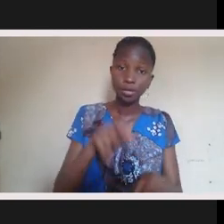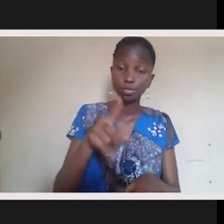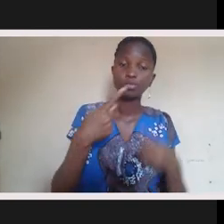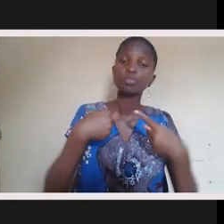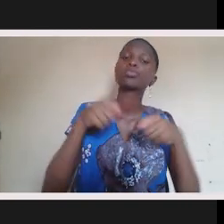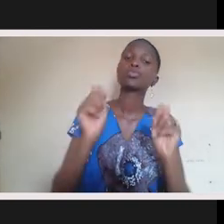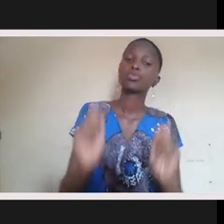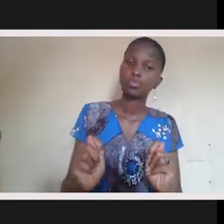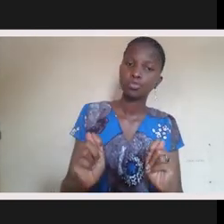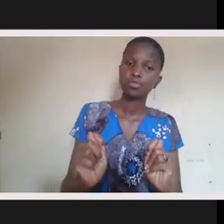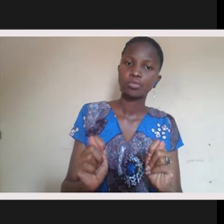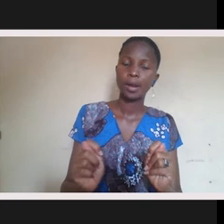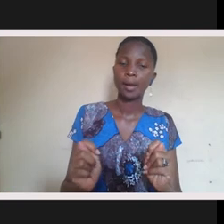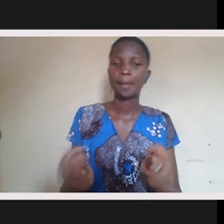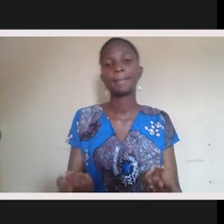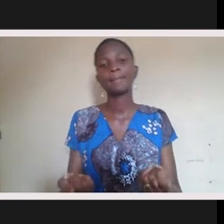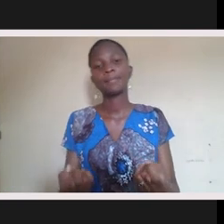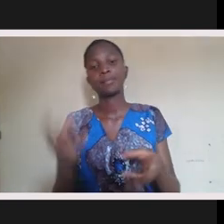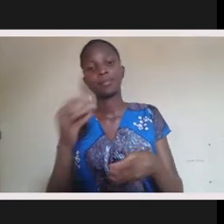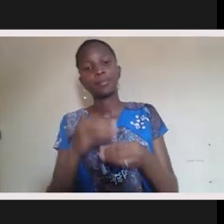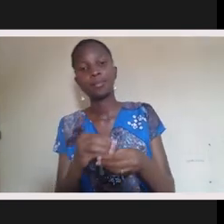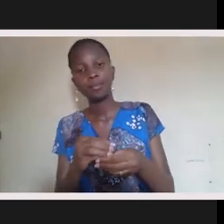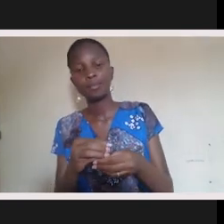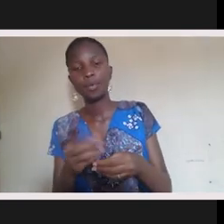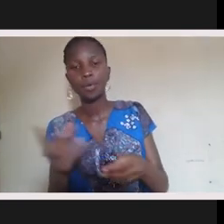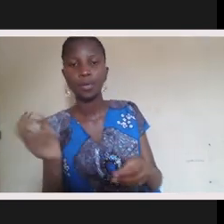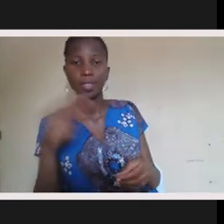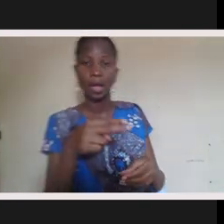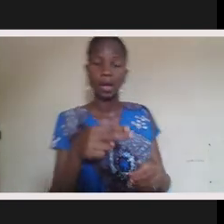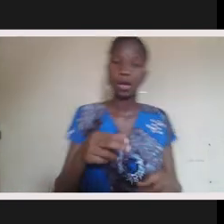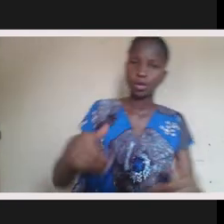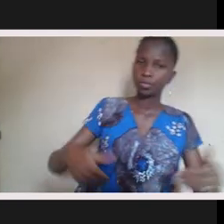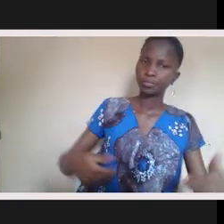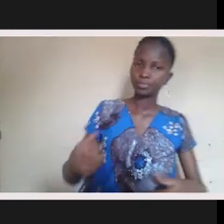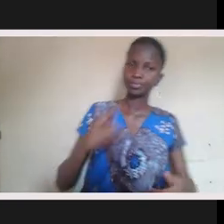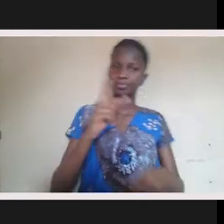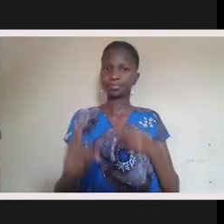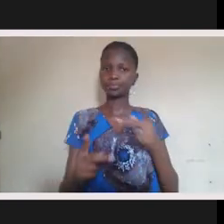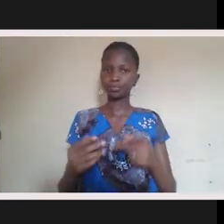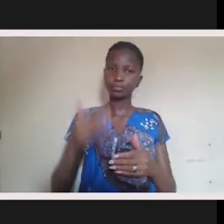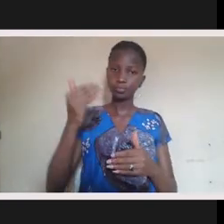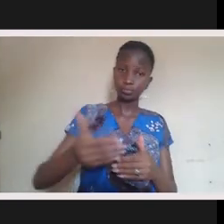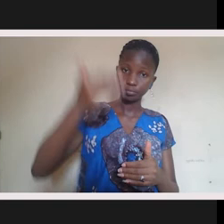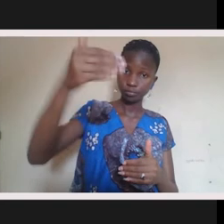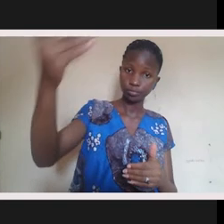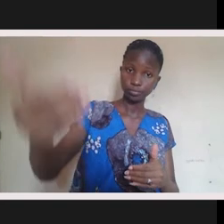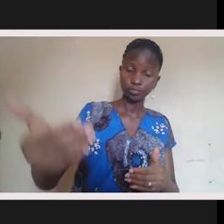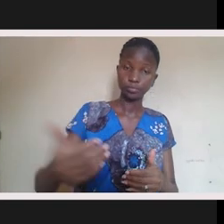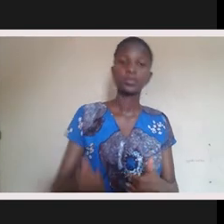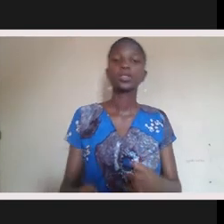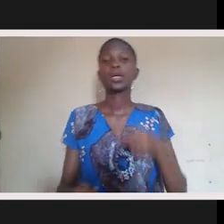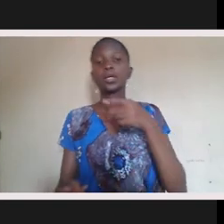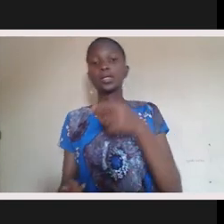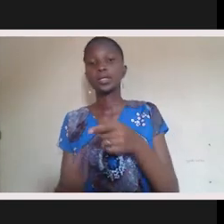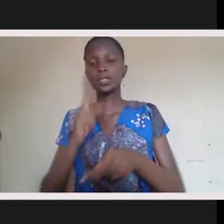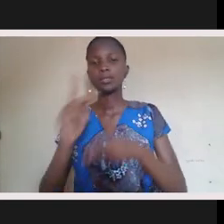with you, you know, I think we are getting there with the younger generations ahead of us. And I do, I think with the younger generations ahead of